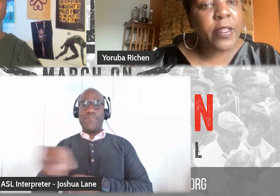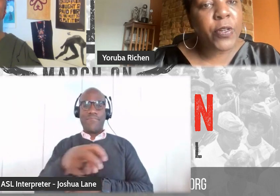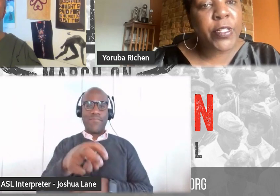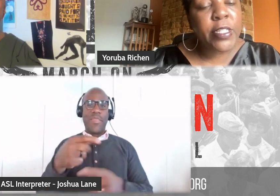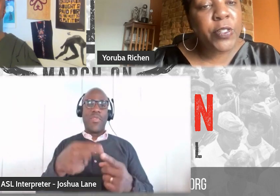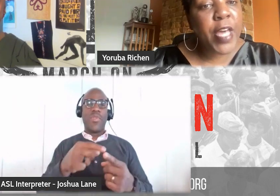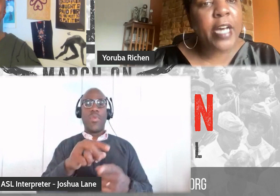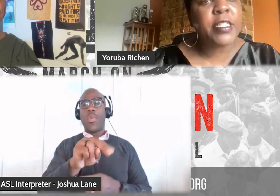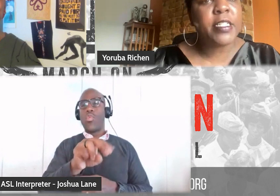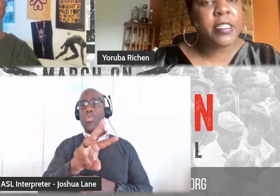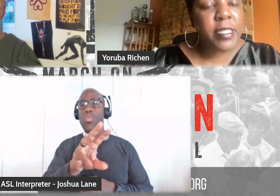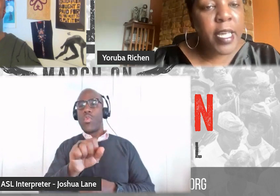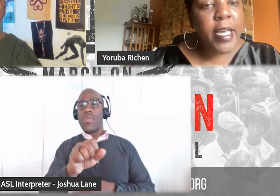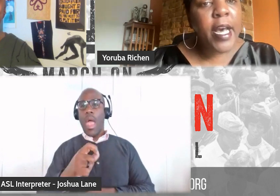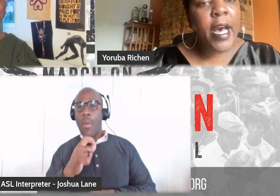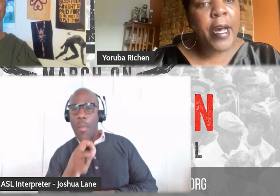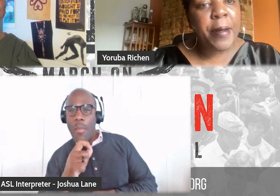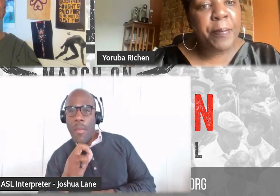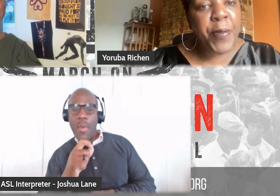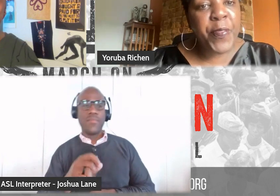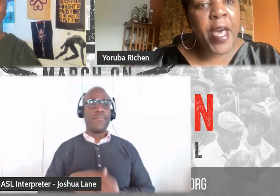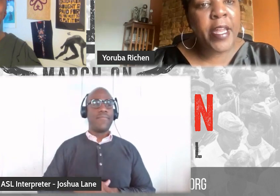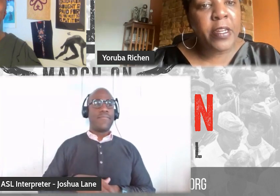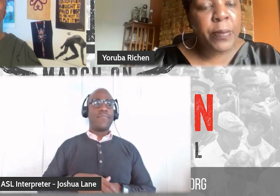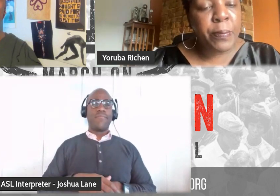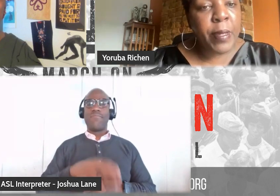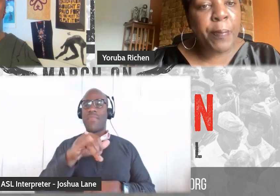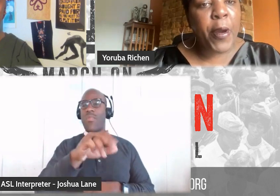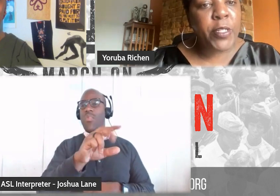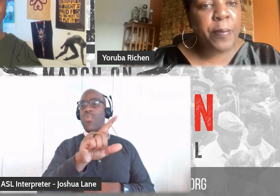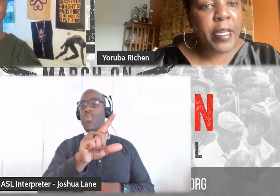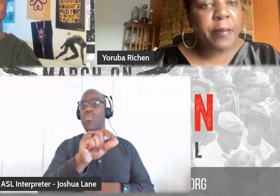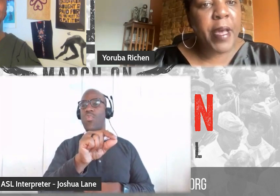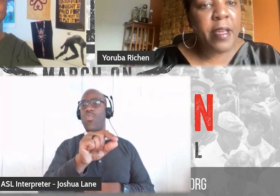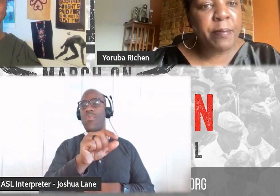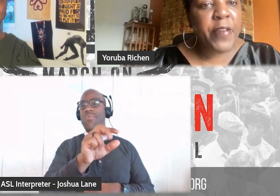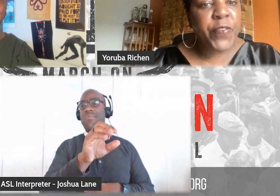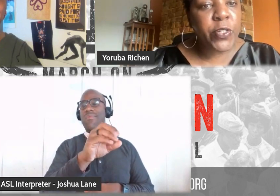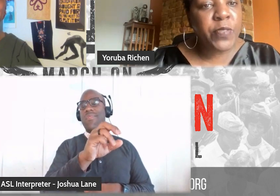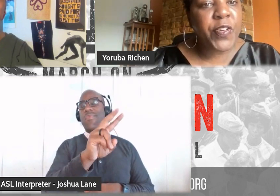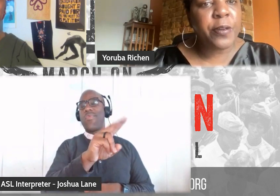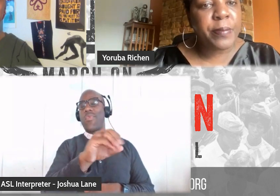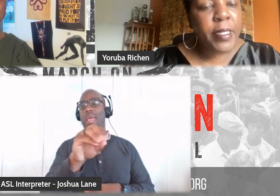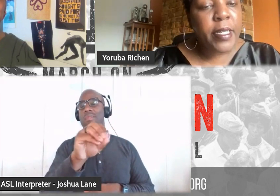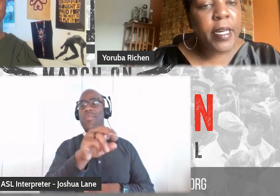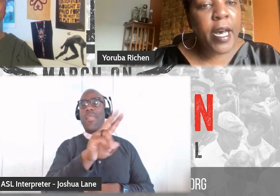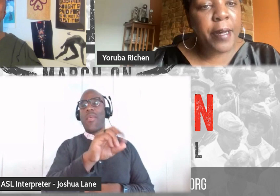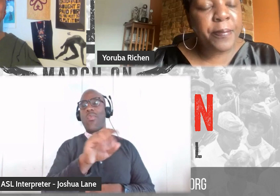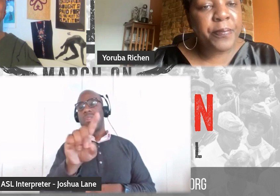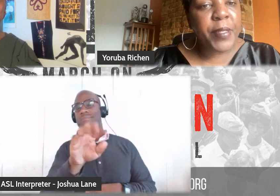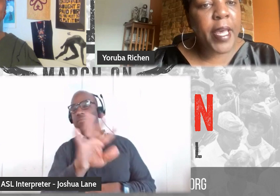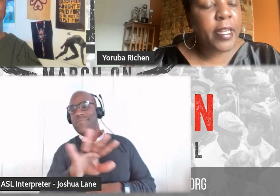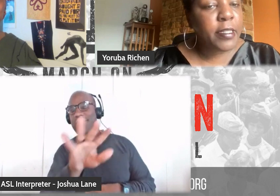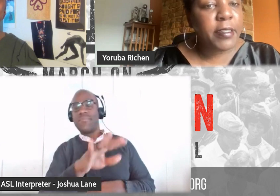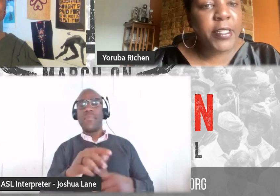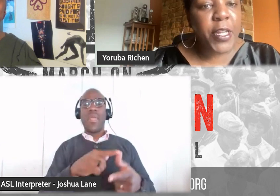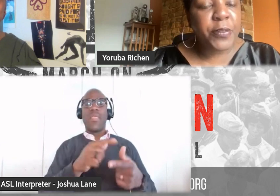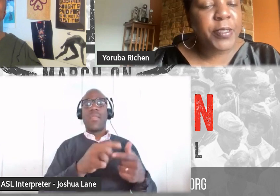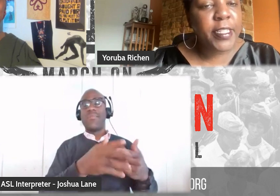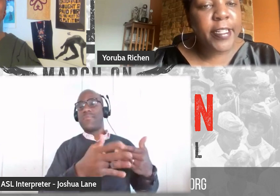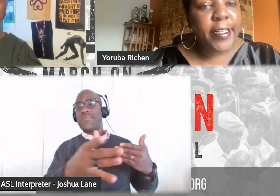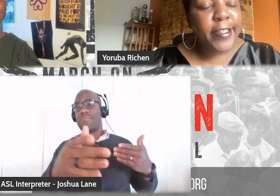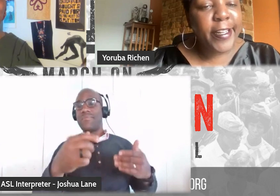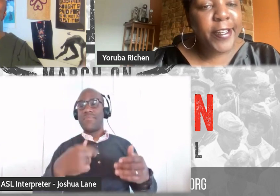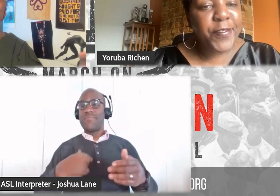little bit in the early 2000s, um, but then embarked on making my, my first film. Um, and,